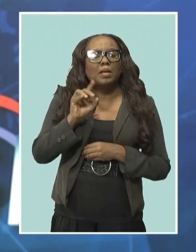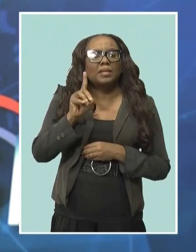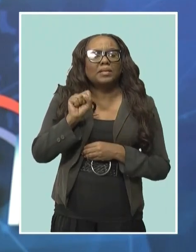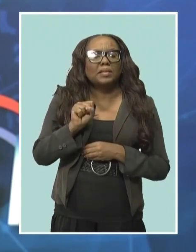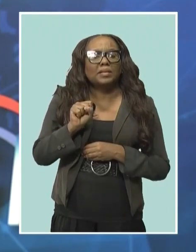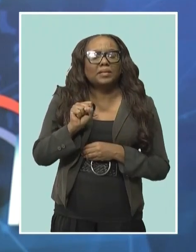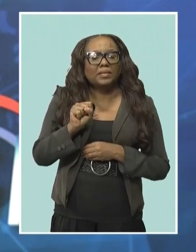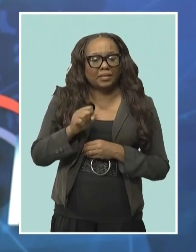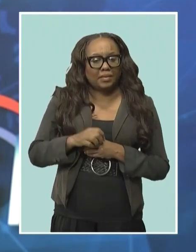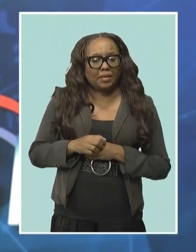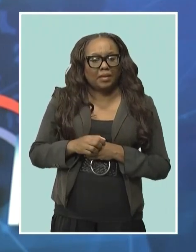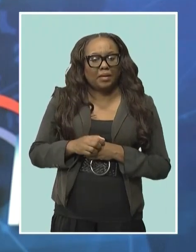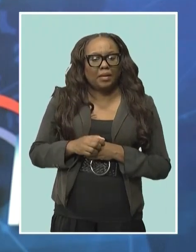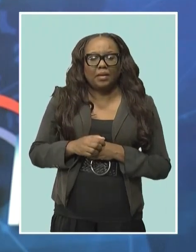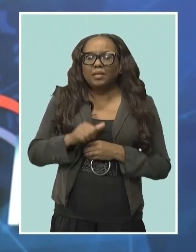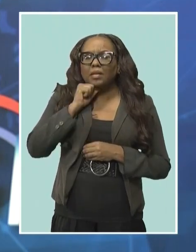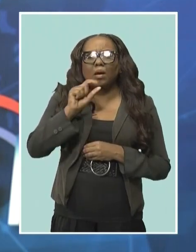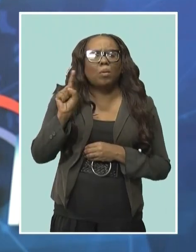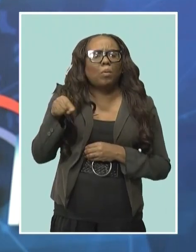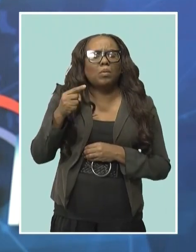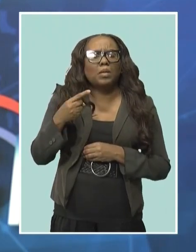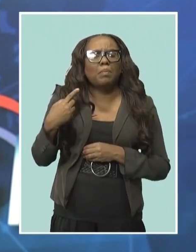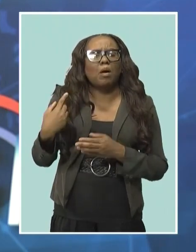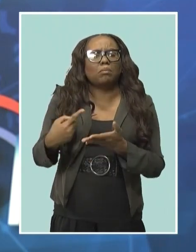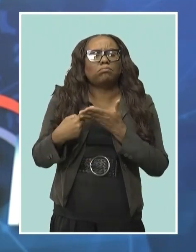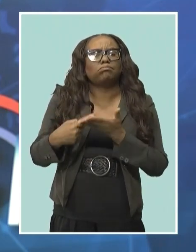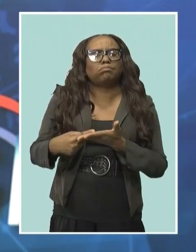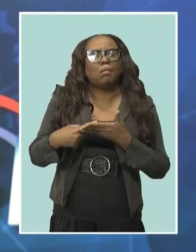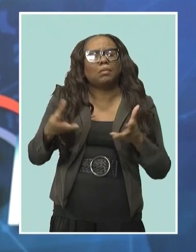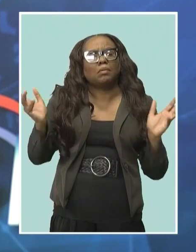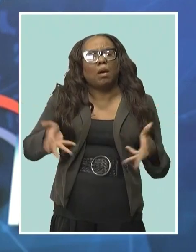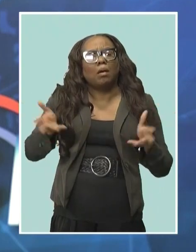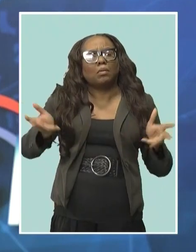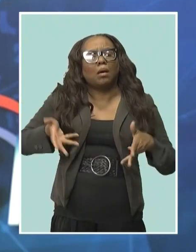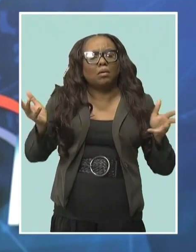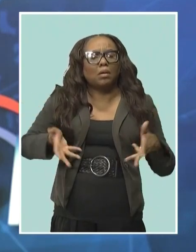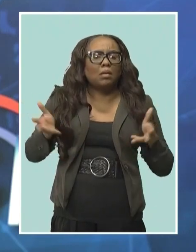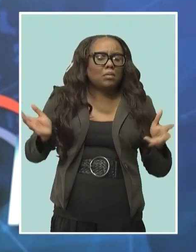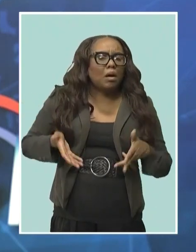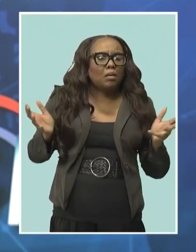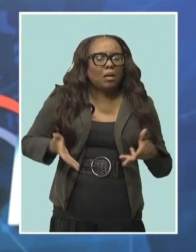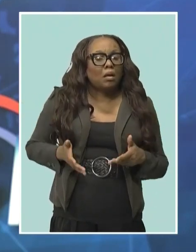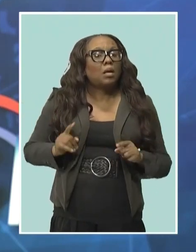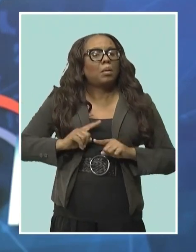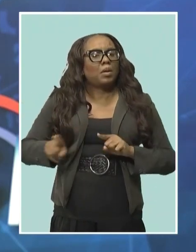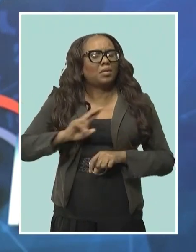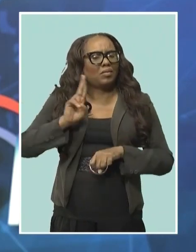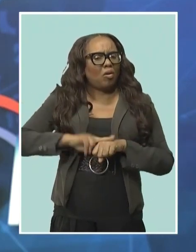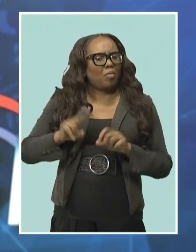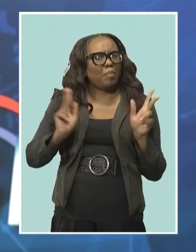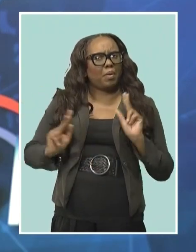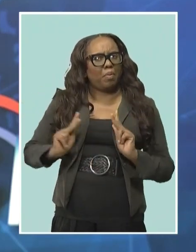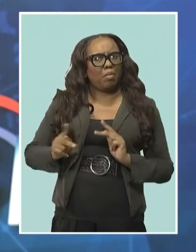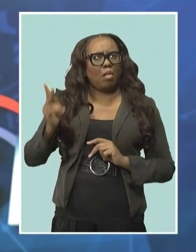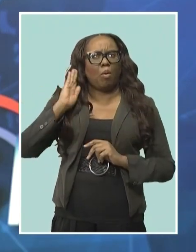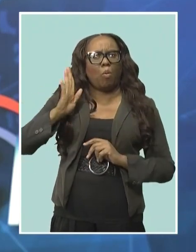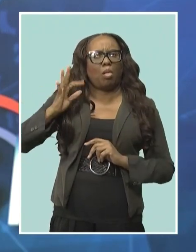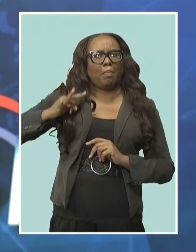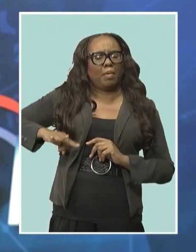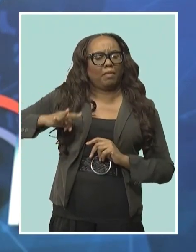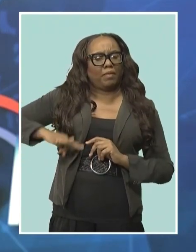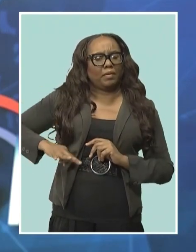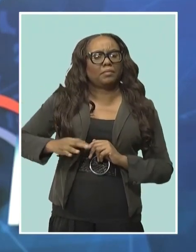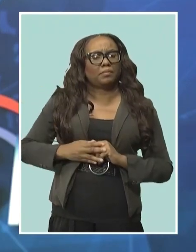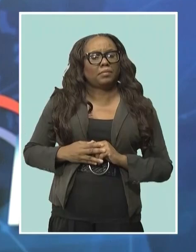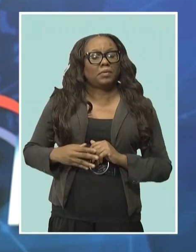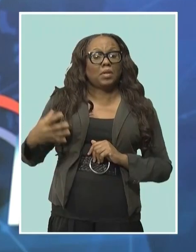far more than a talk shop and one which the man on this street will benefit from. Dr. Kenneth Connell, chair of the coalition,